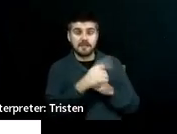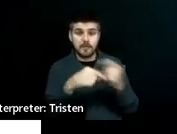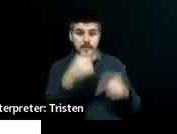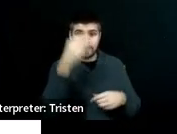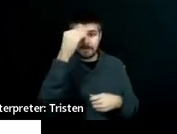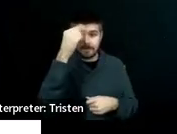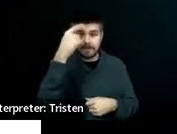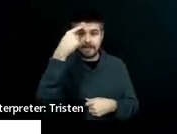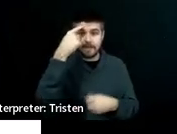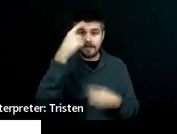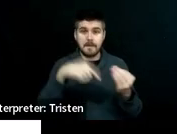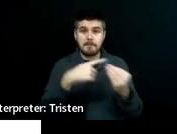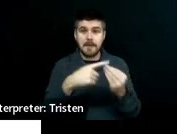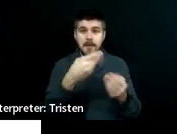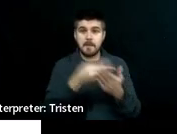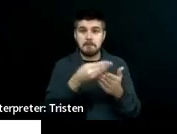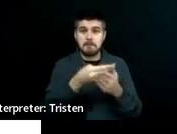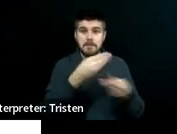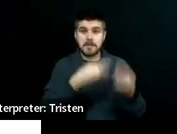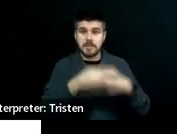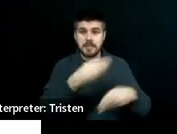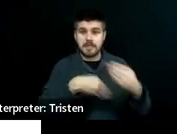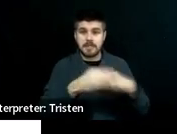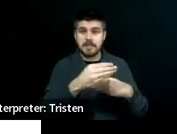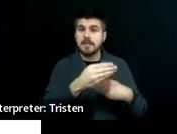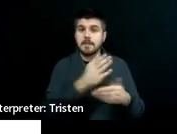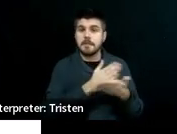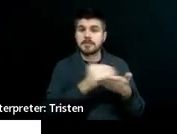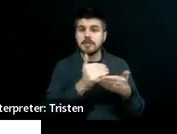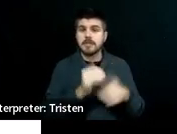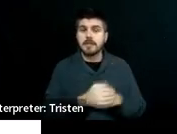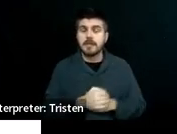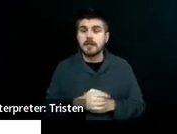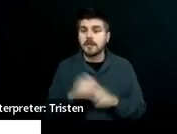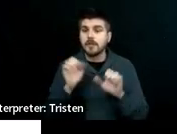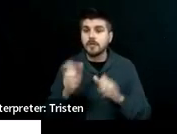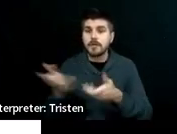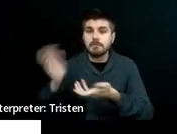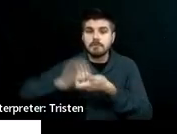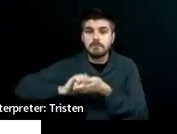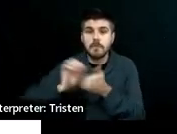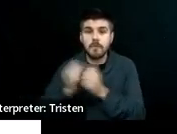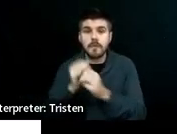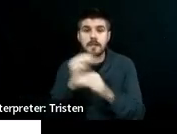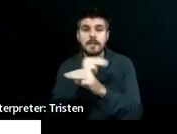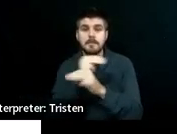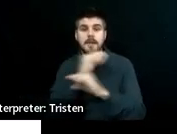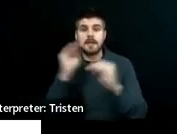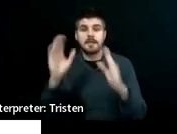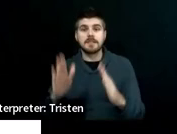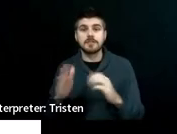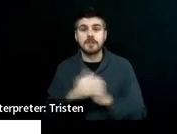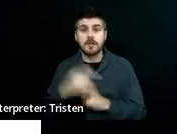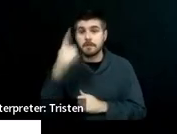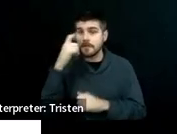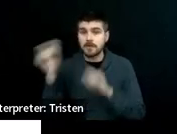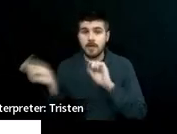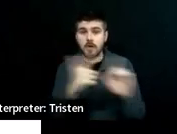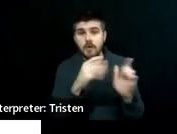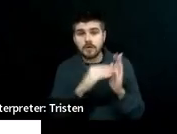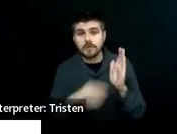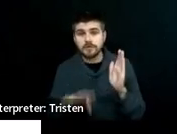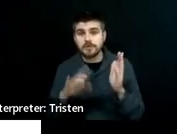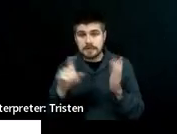as well, we can easily partner with the math teacher, right? Because all skill, all students need